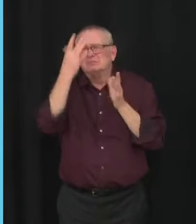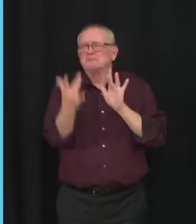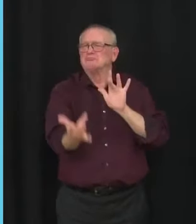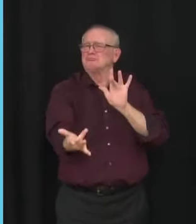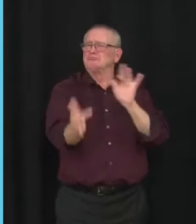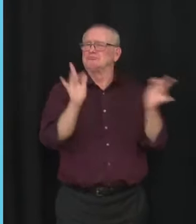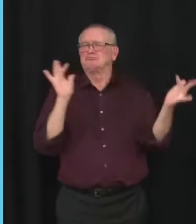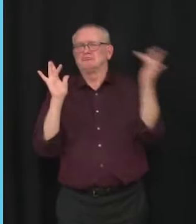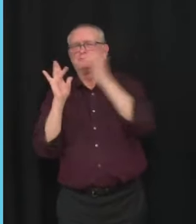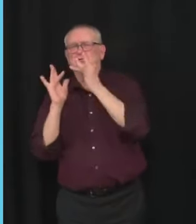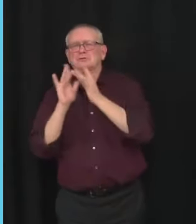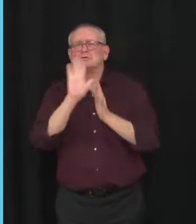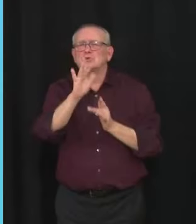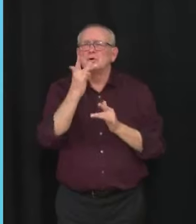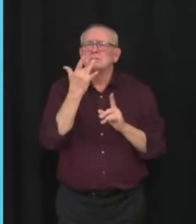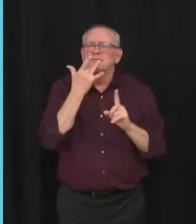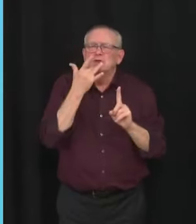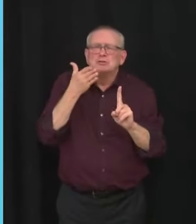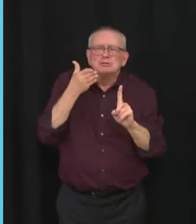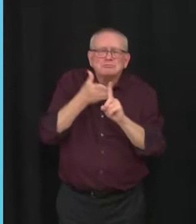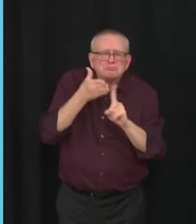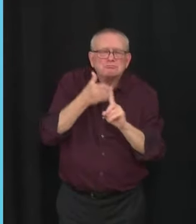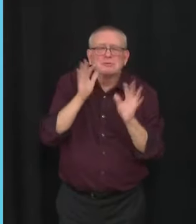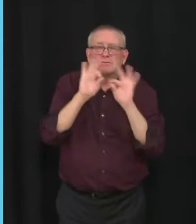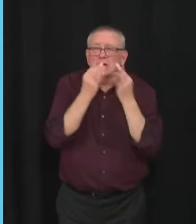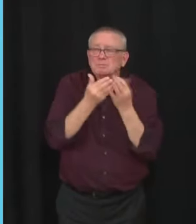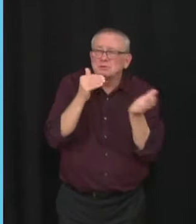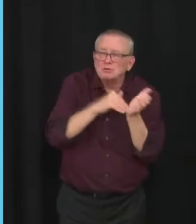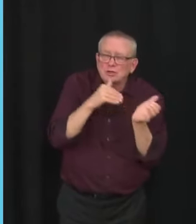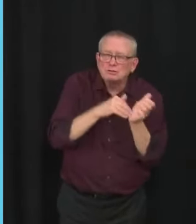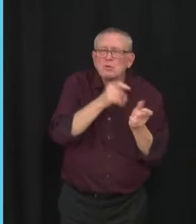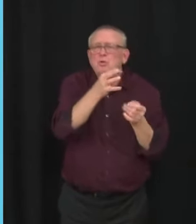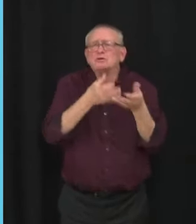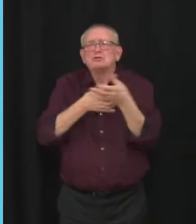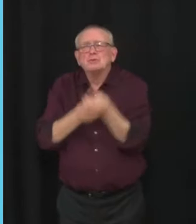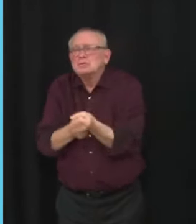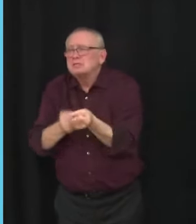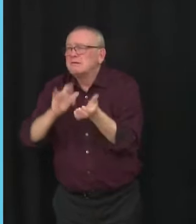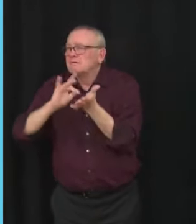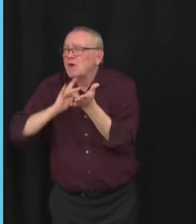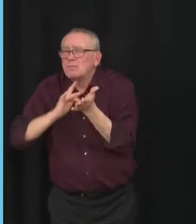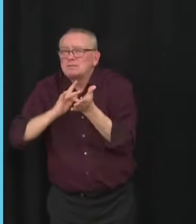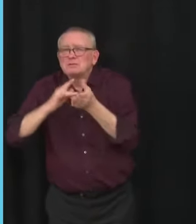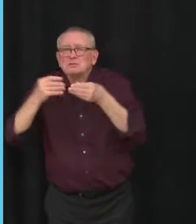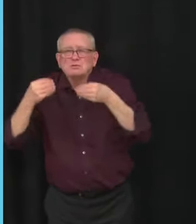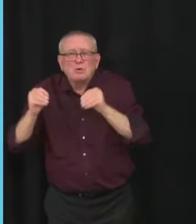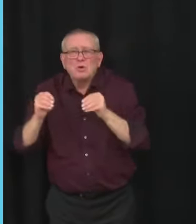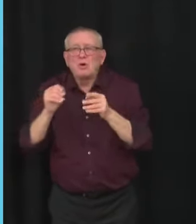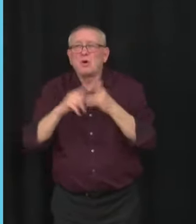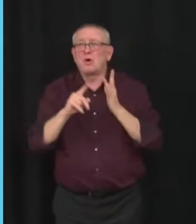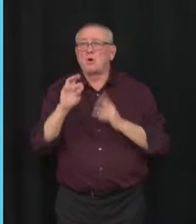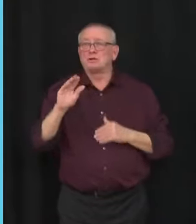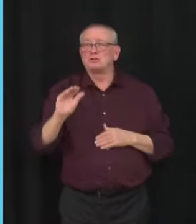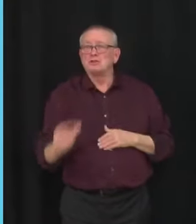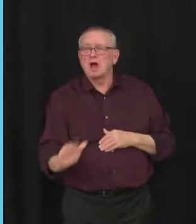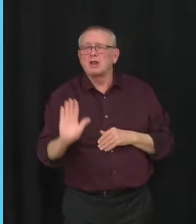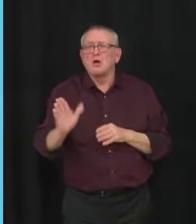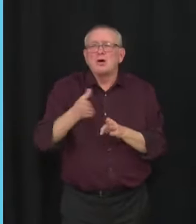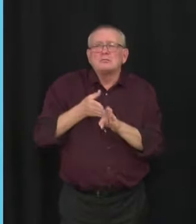trusted medical professional. Whether it's your child's pediatrician, your family doc, a community